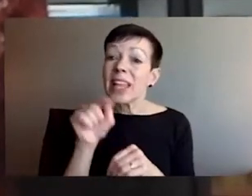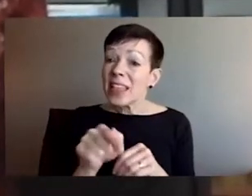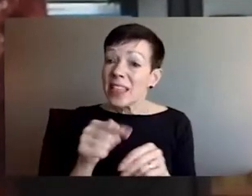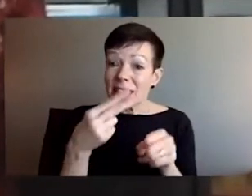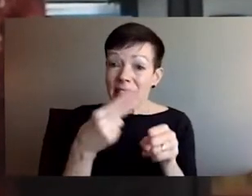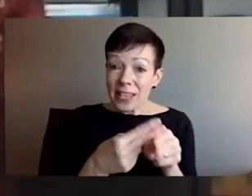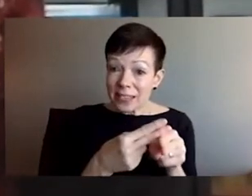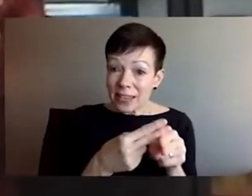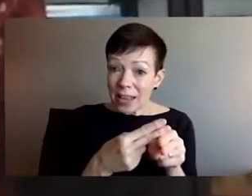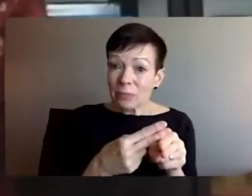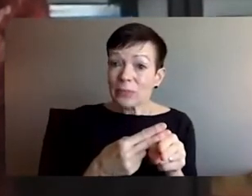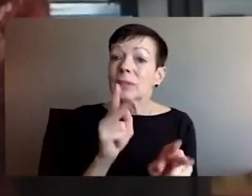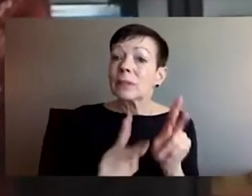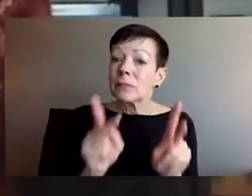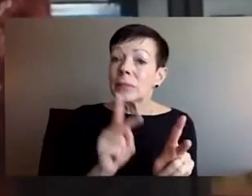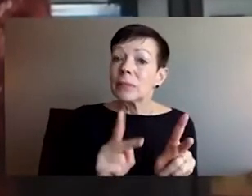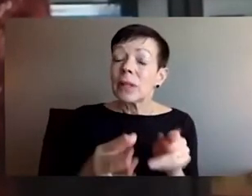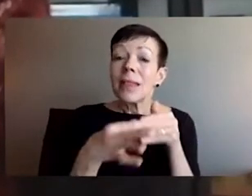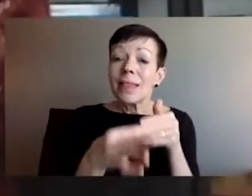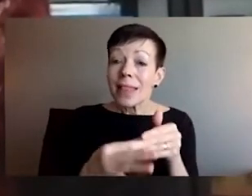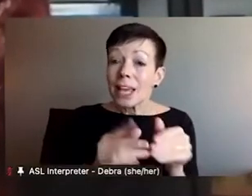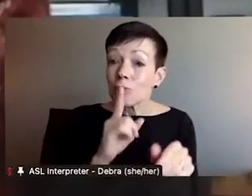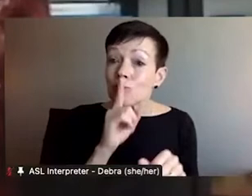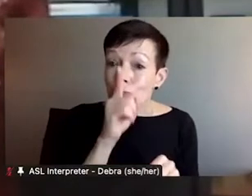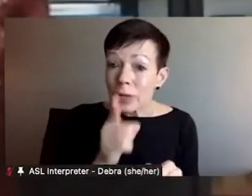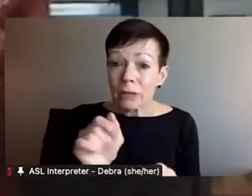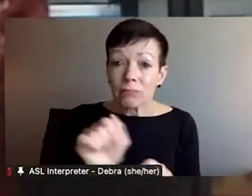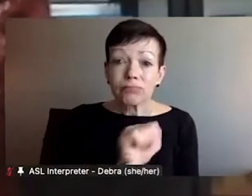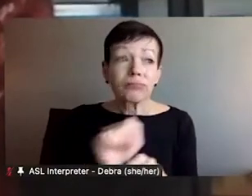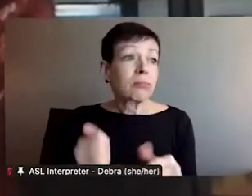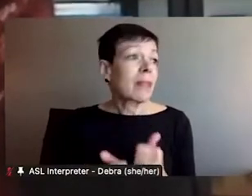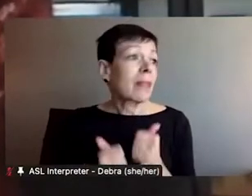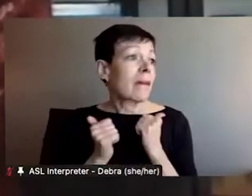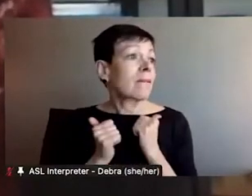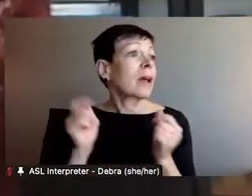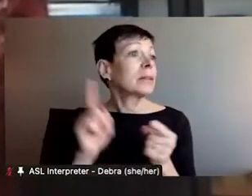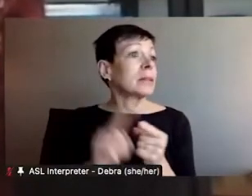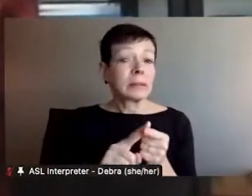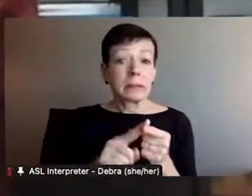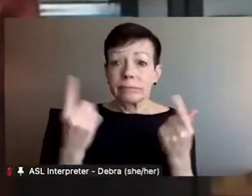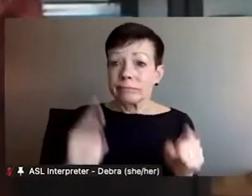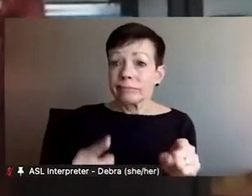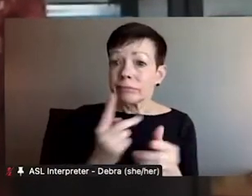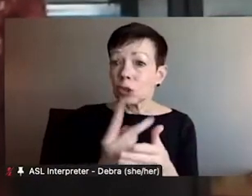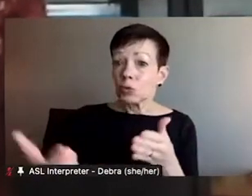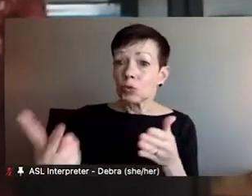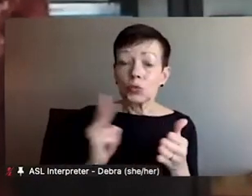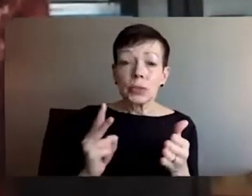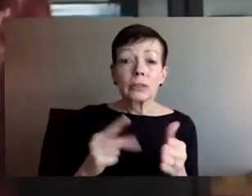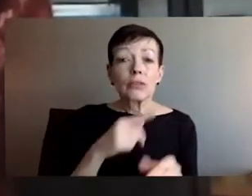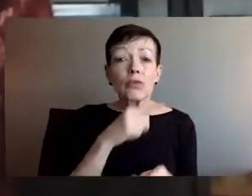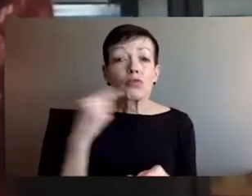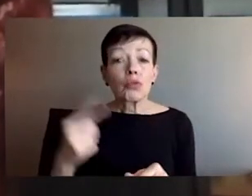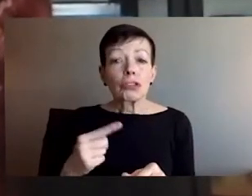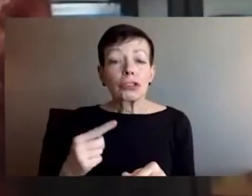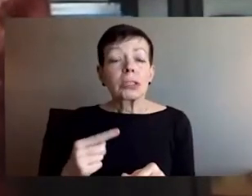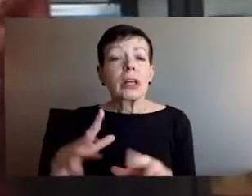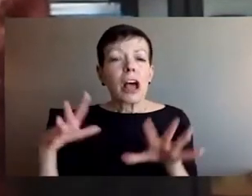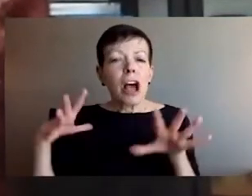of people who in real time are undergoing the war that Russia has chosen.